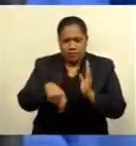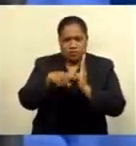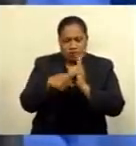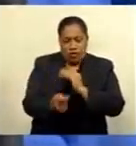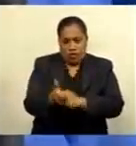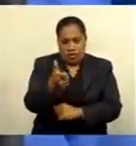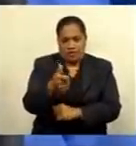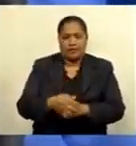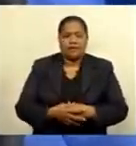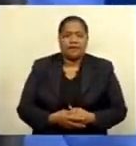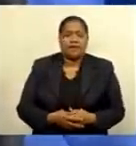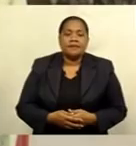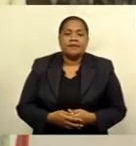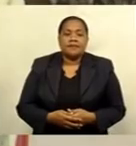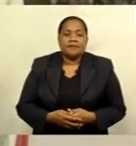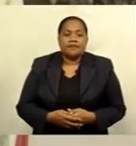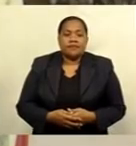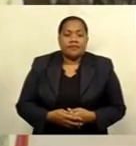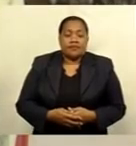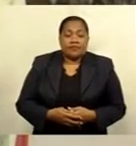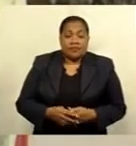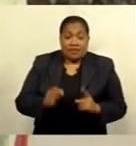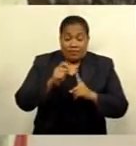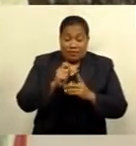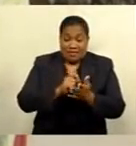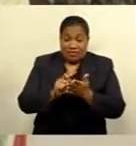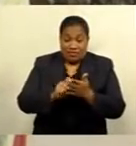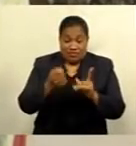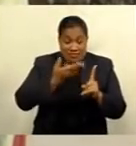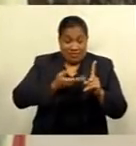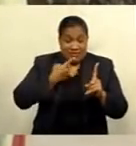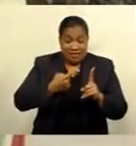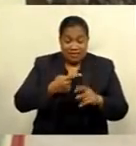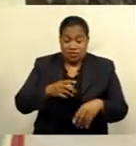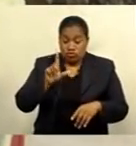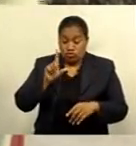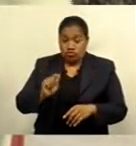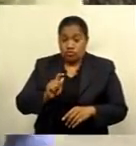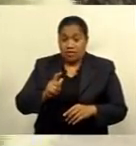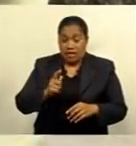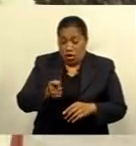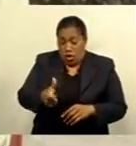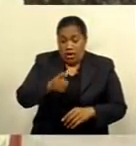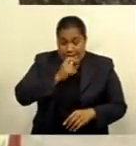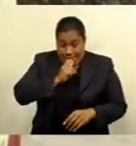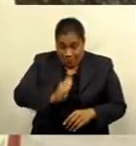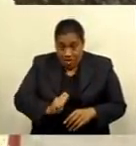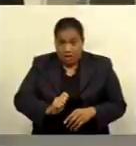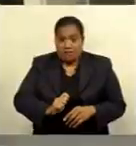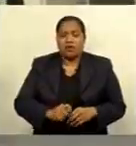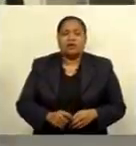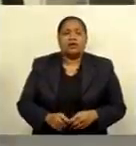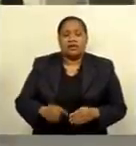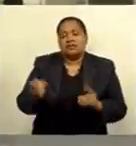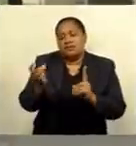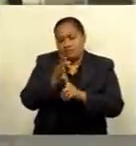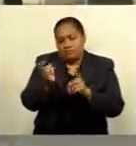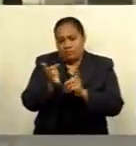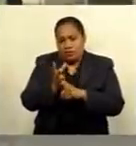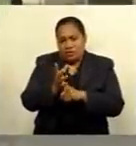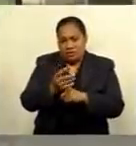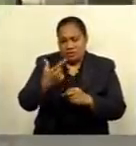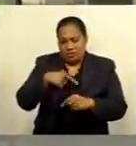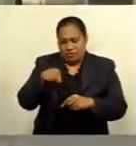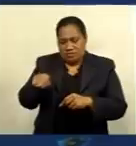Permanent Secretary says obtaining a reliable swab result is critical in addressing the development of severe cases in the communities.